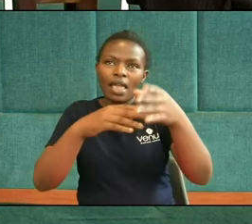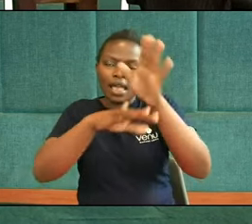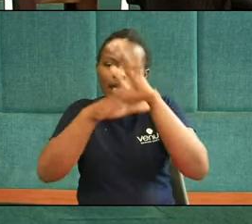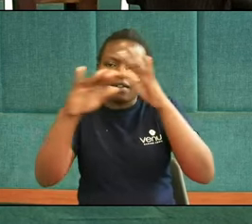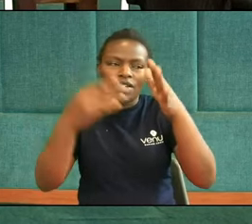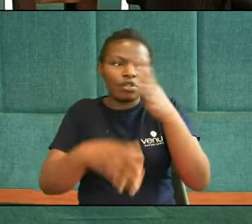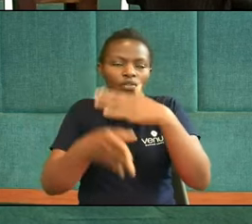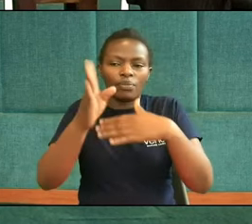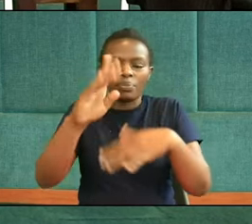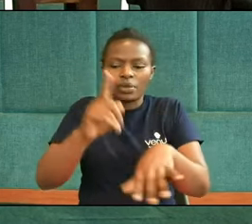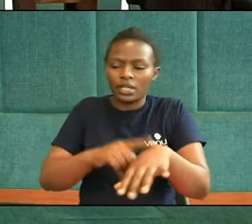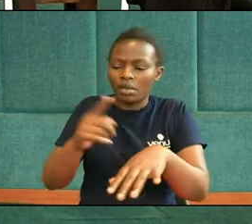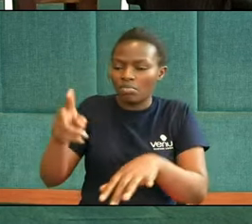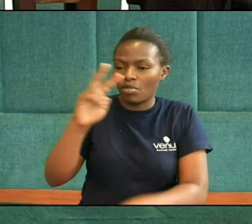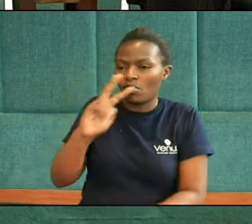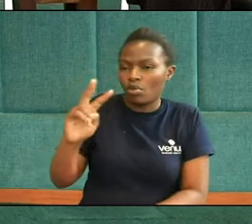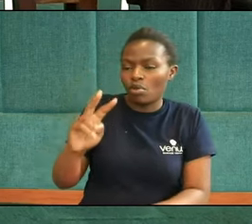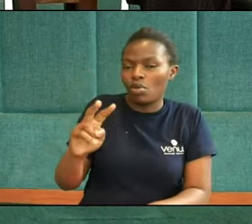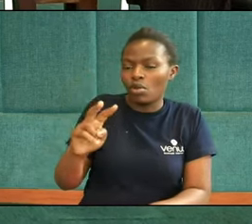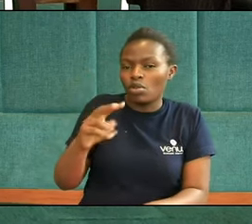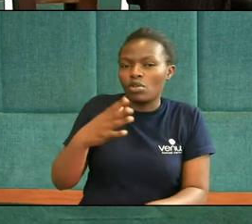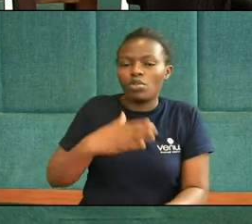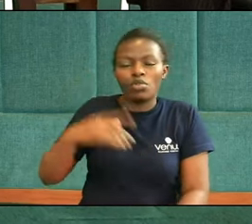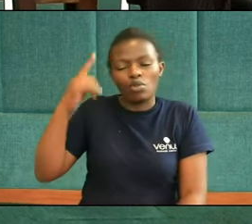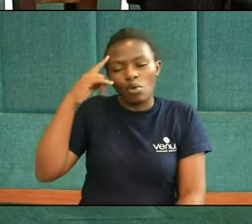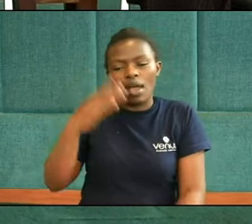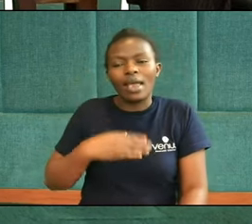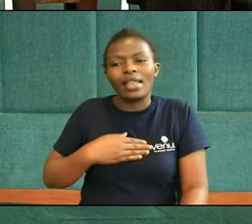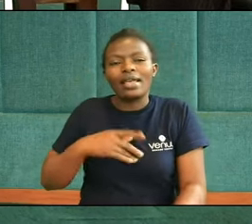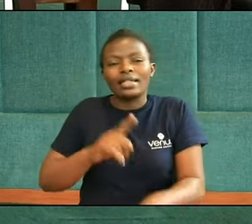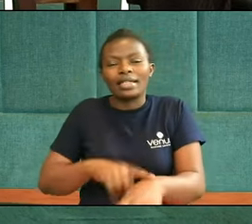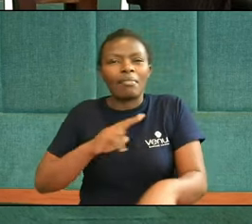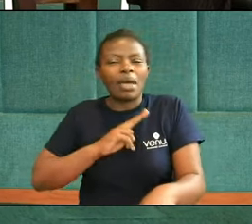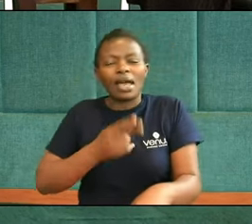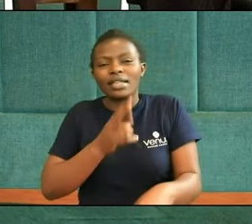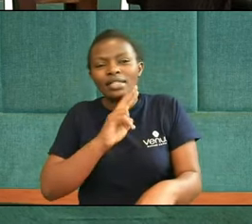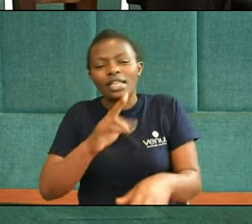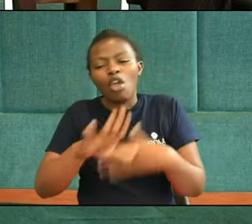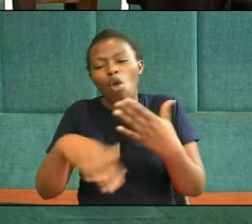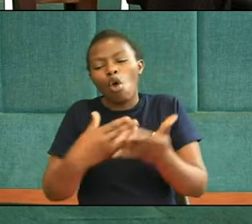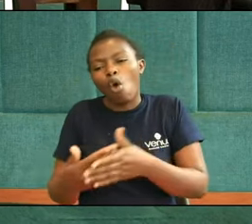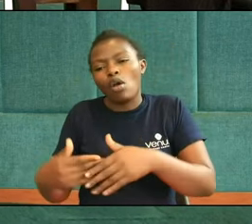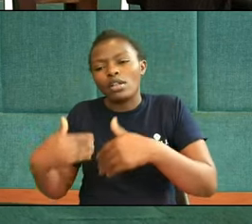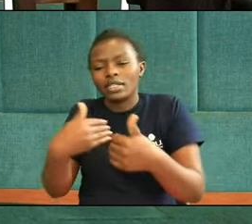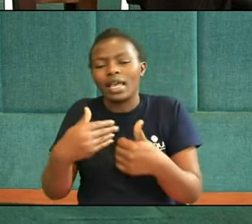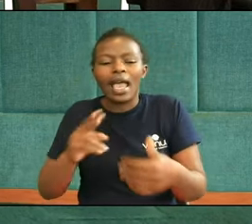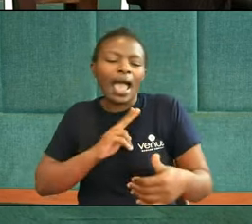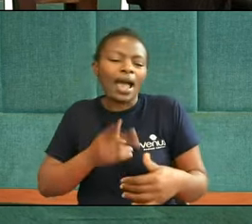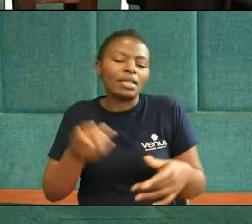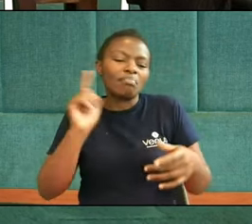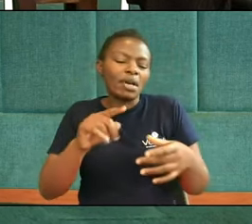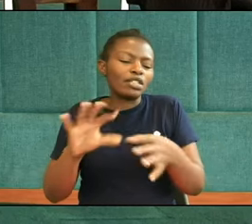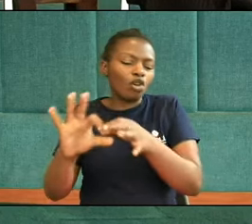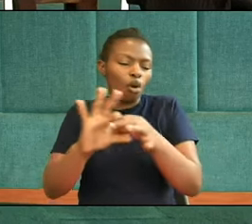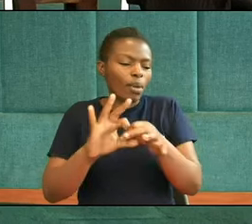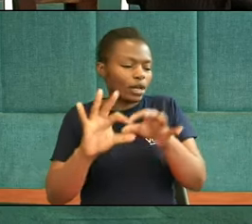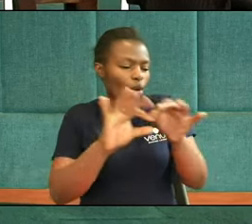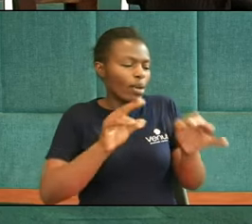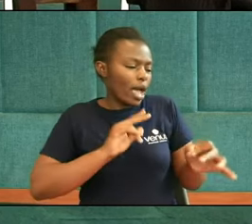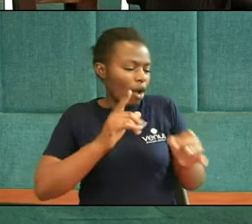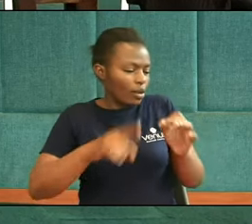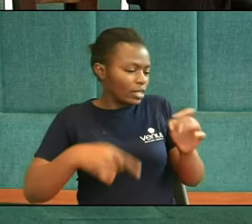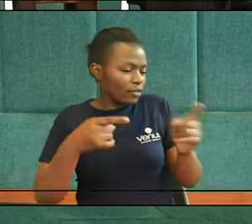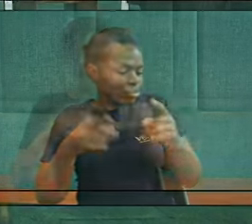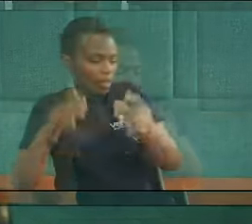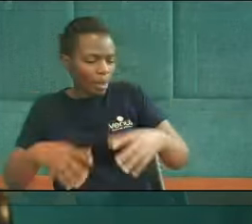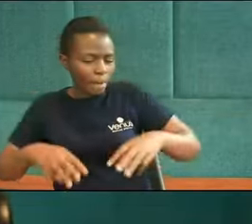as we You know Face life's uncertainties We know that We can commit ourselves To the master And even though It seems uncertain